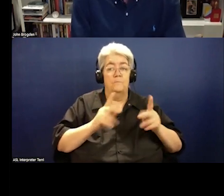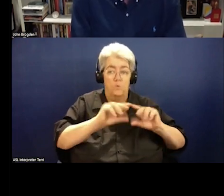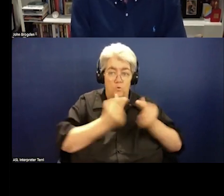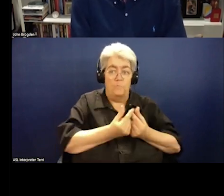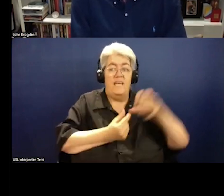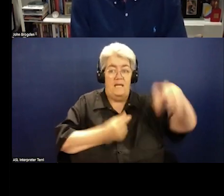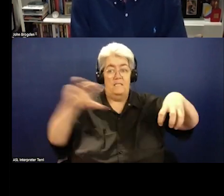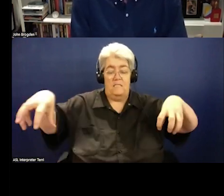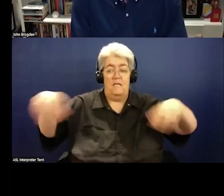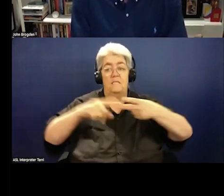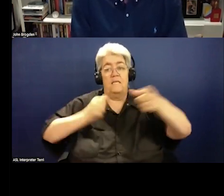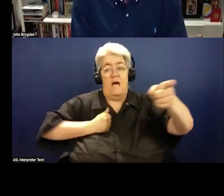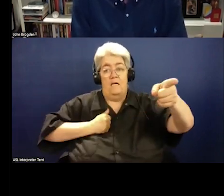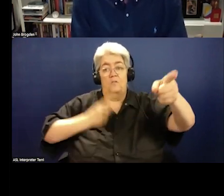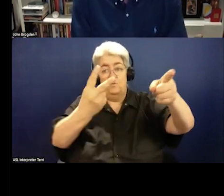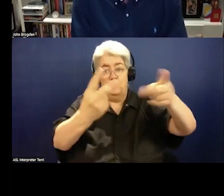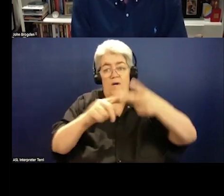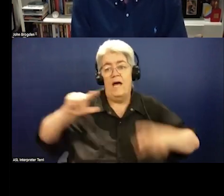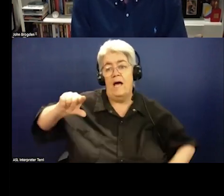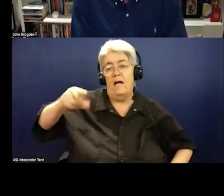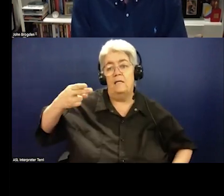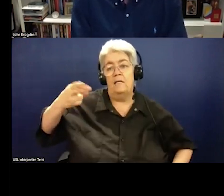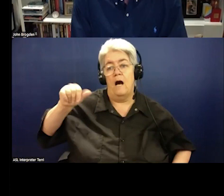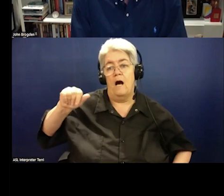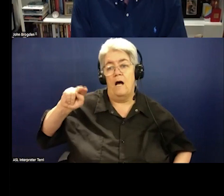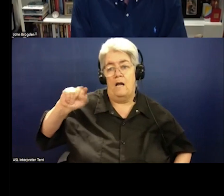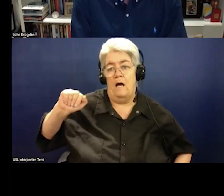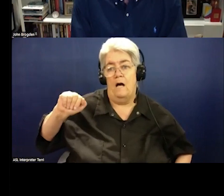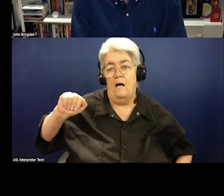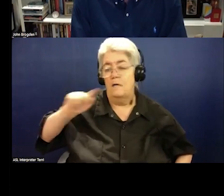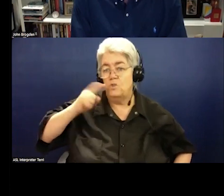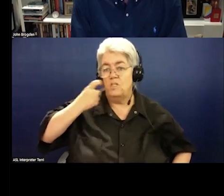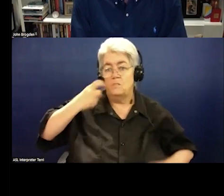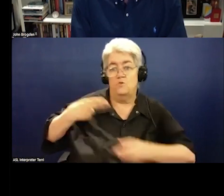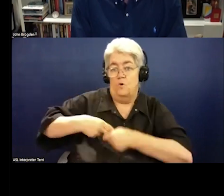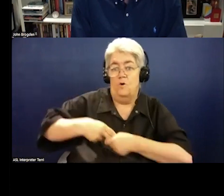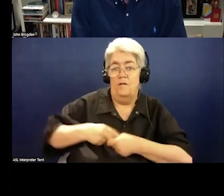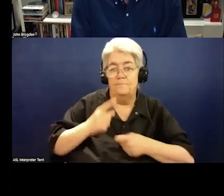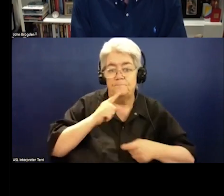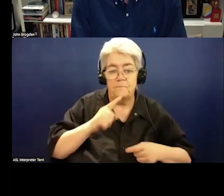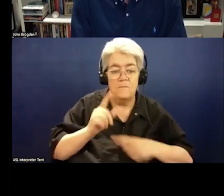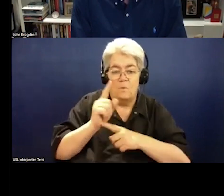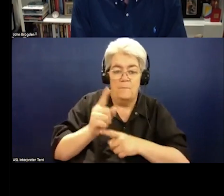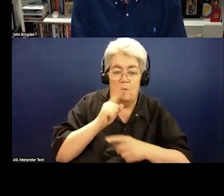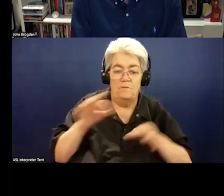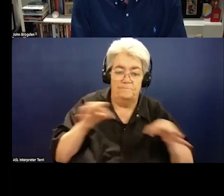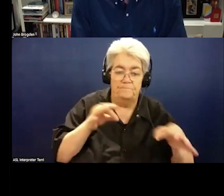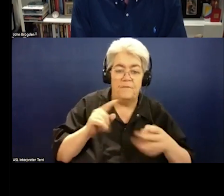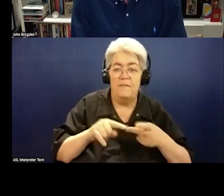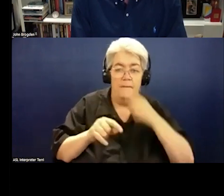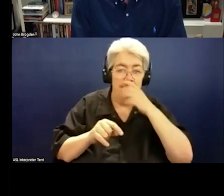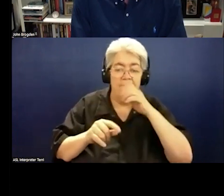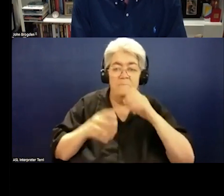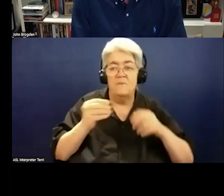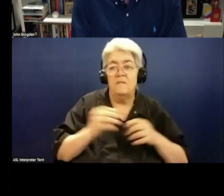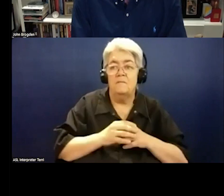up Ghana, and I'll talk about Ghana as a great example in a moment, and we picked up a